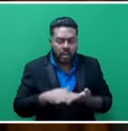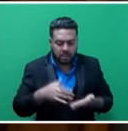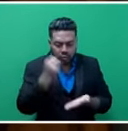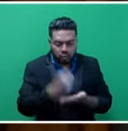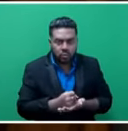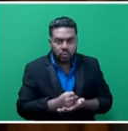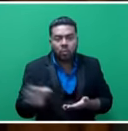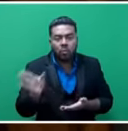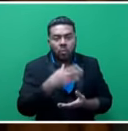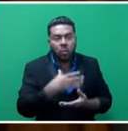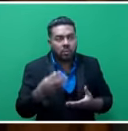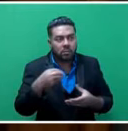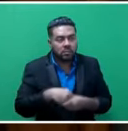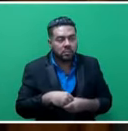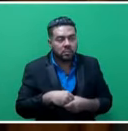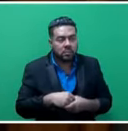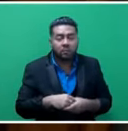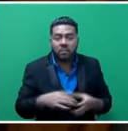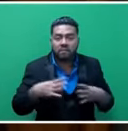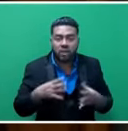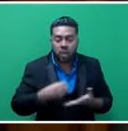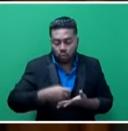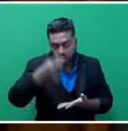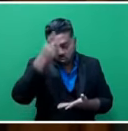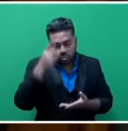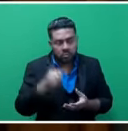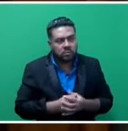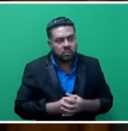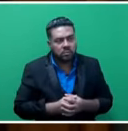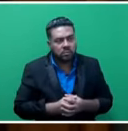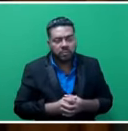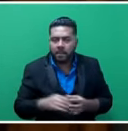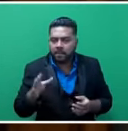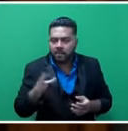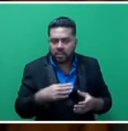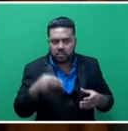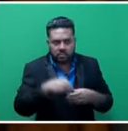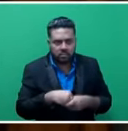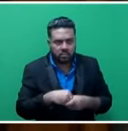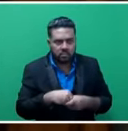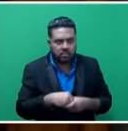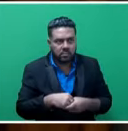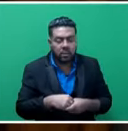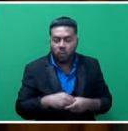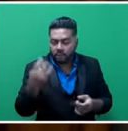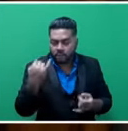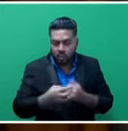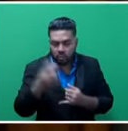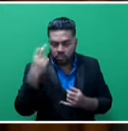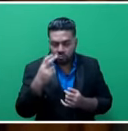expenditures incurred by the school from the free education grant are accounted for in FEMIS. And, of course, we very strictly